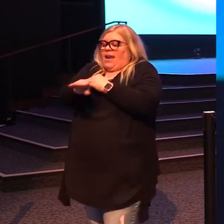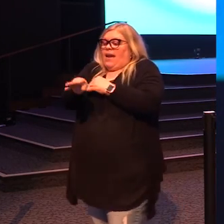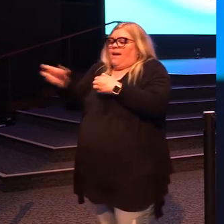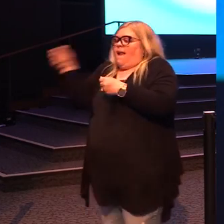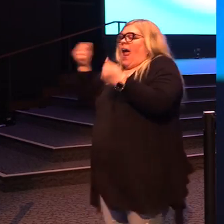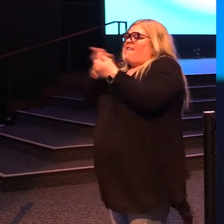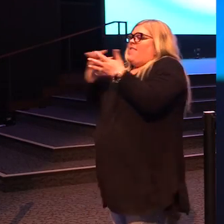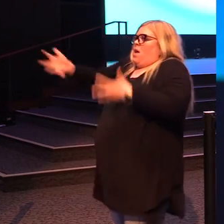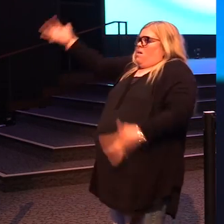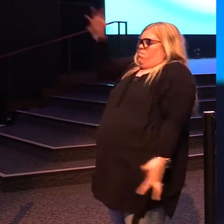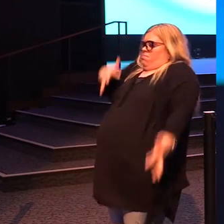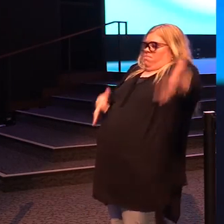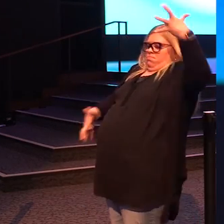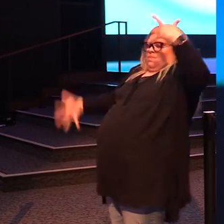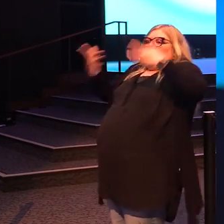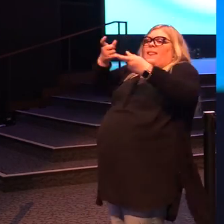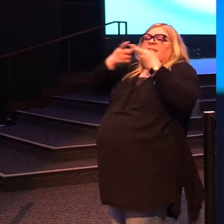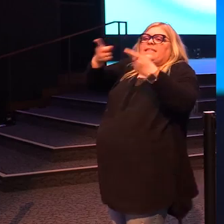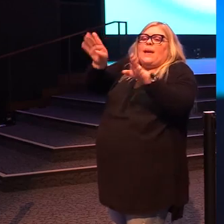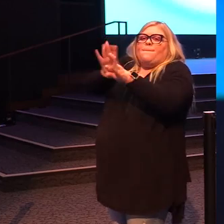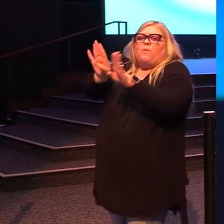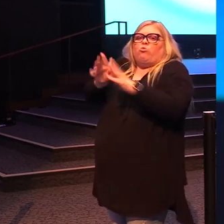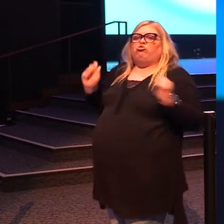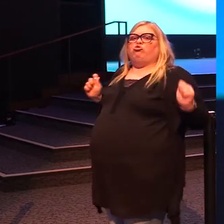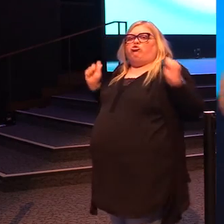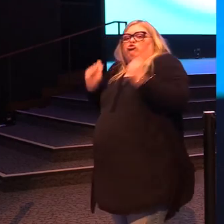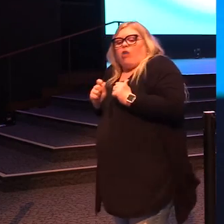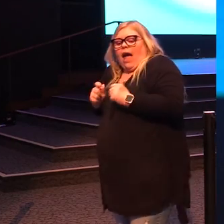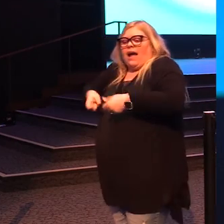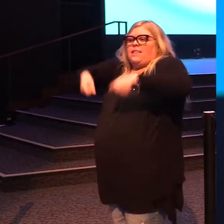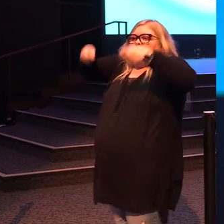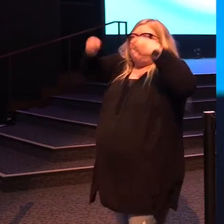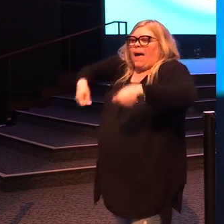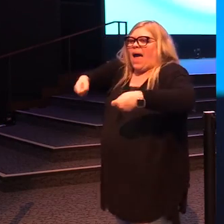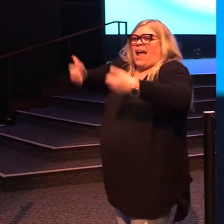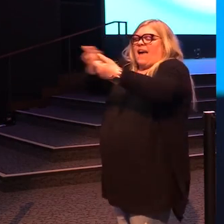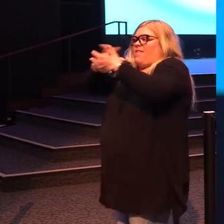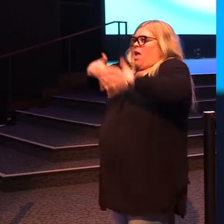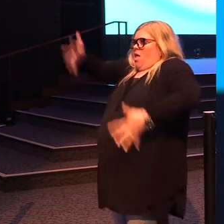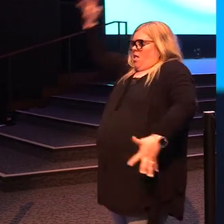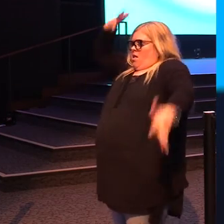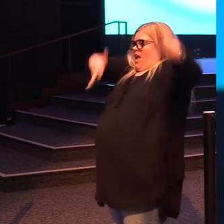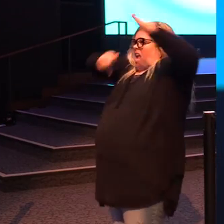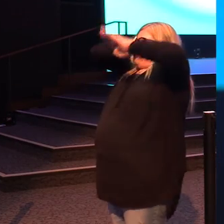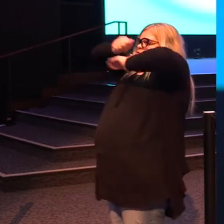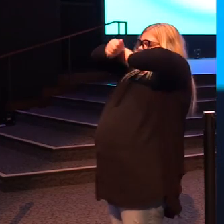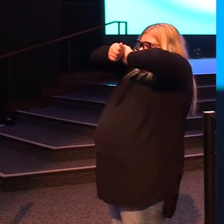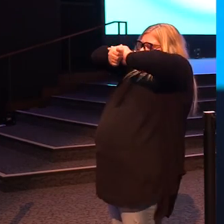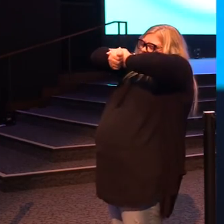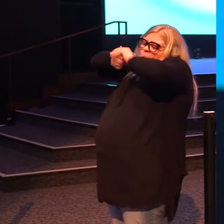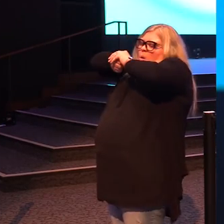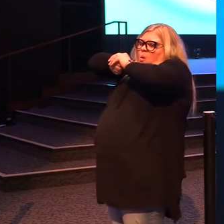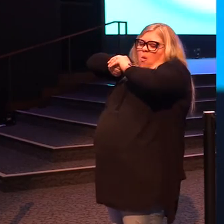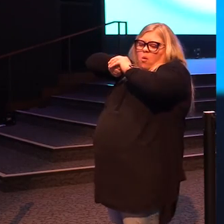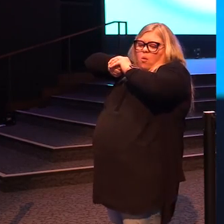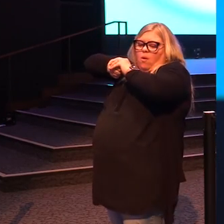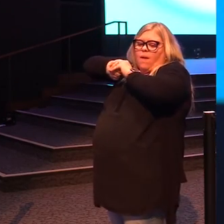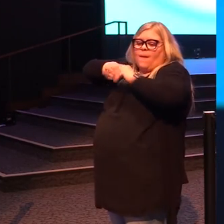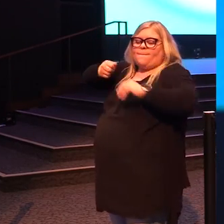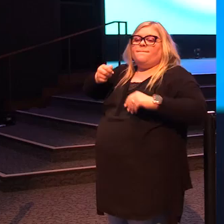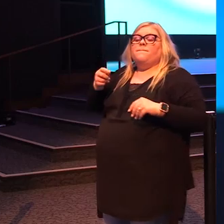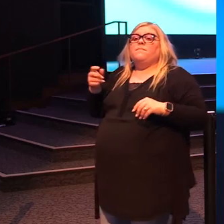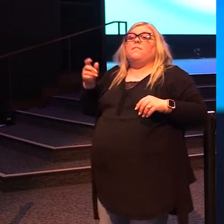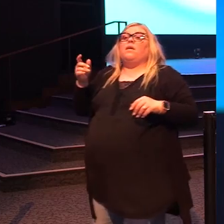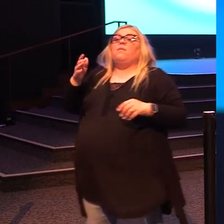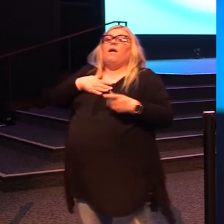of me. Like the ski boots, the jackets, the bags, the satchels, like I was hidden well. She opened